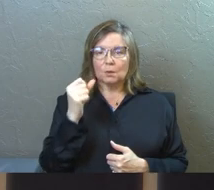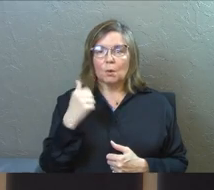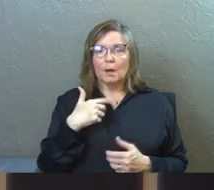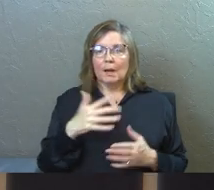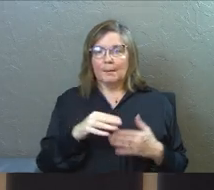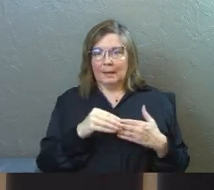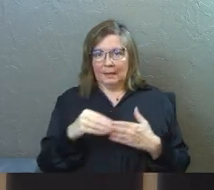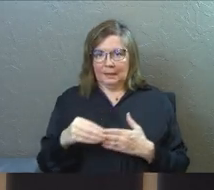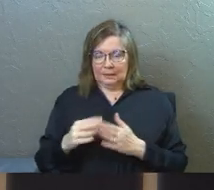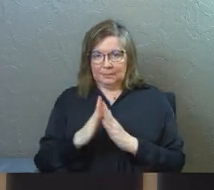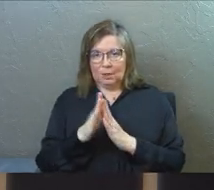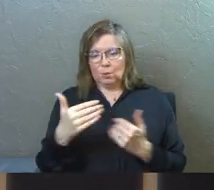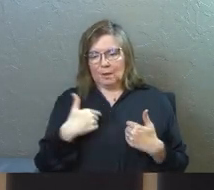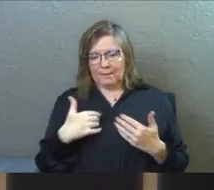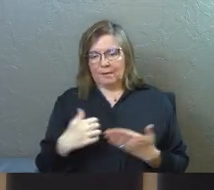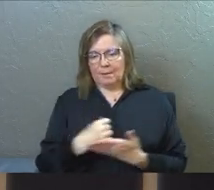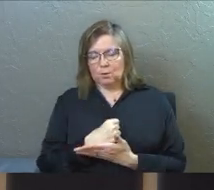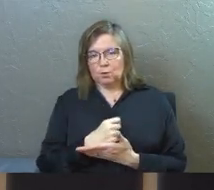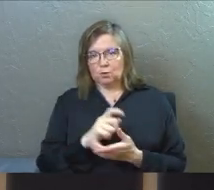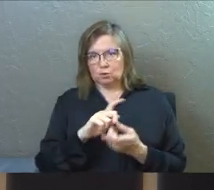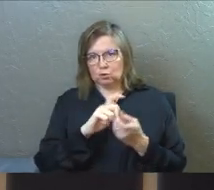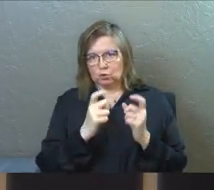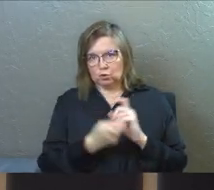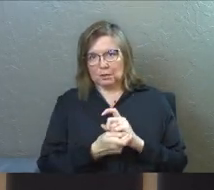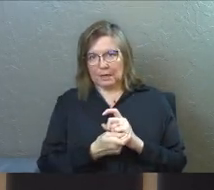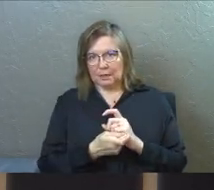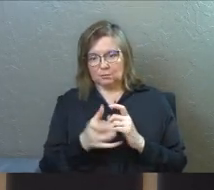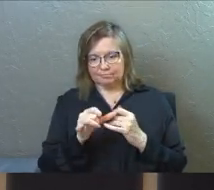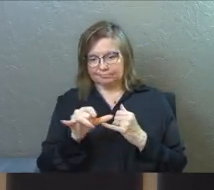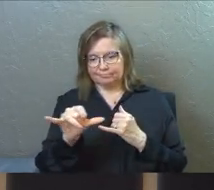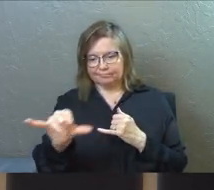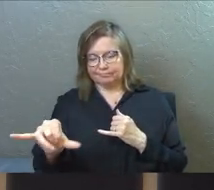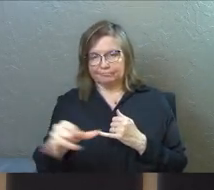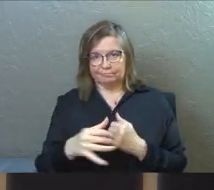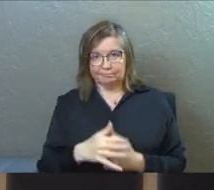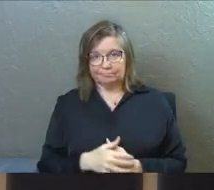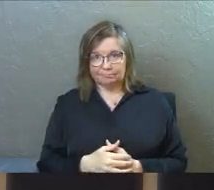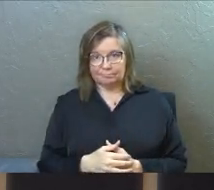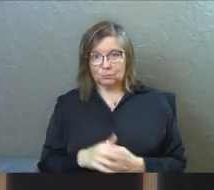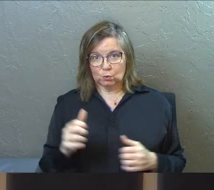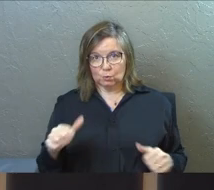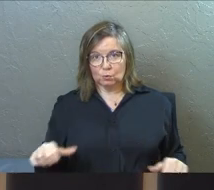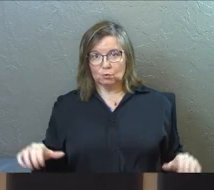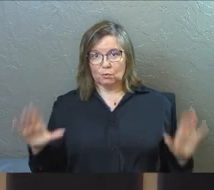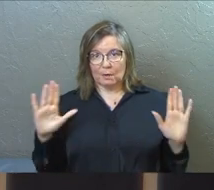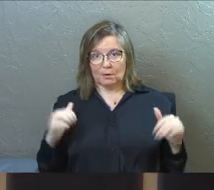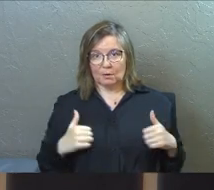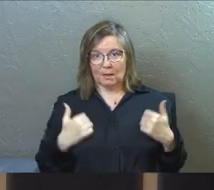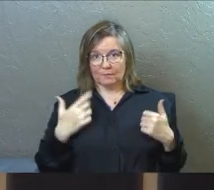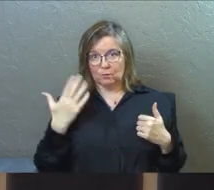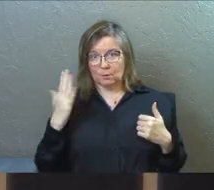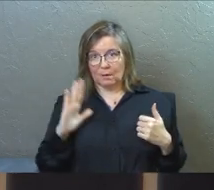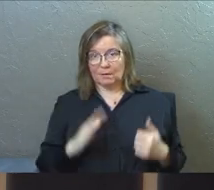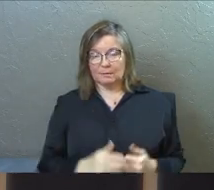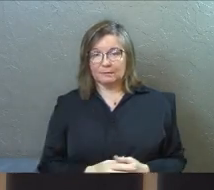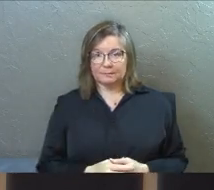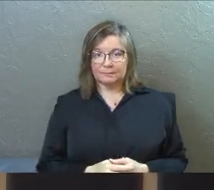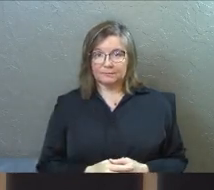So I'm going to lead us in a prayer, and you'll have an opportunity to change your entire eternity, to surrender your life to God. God,